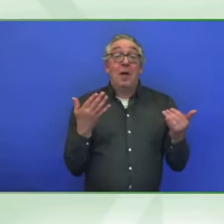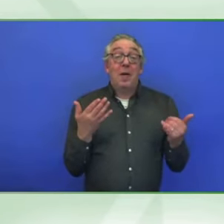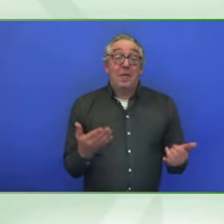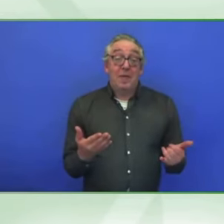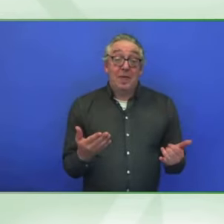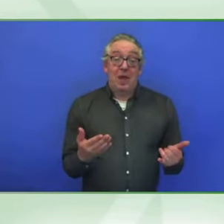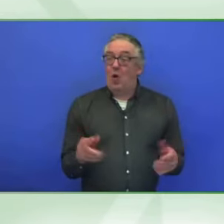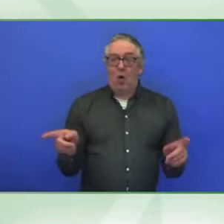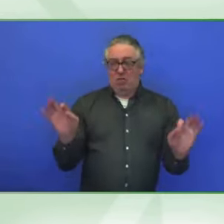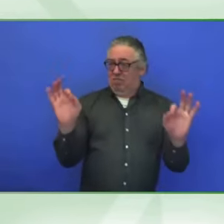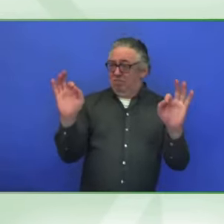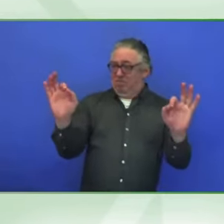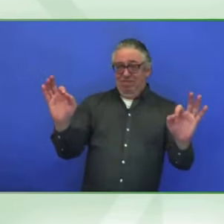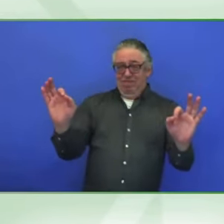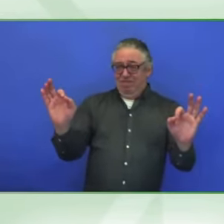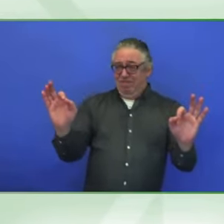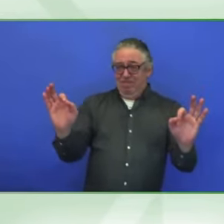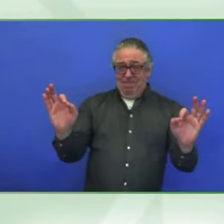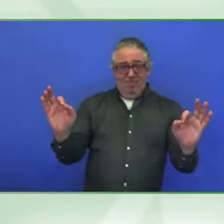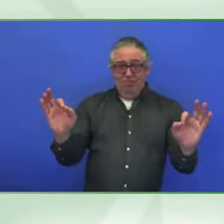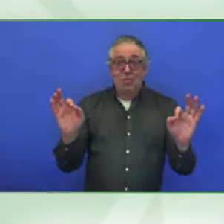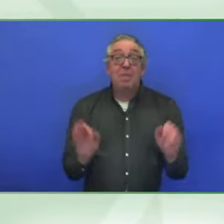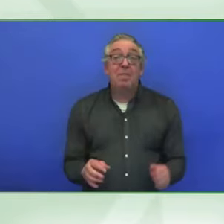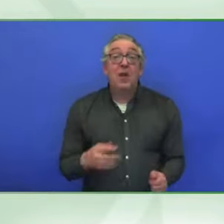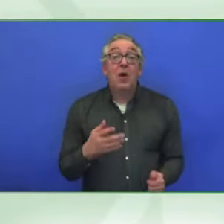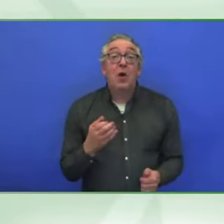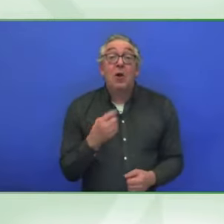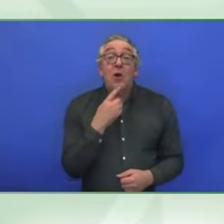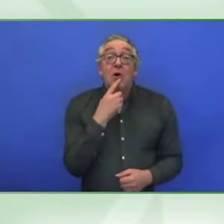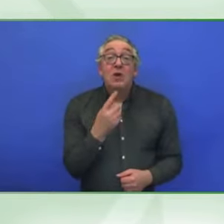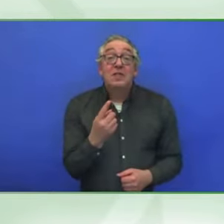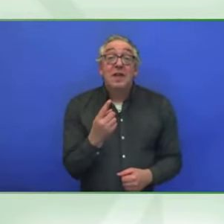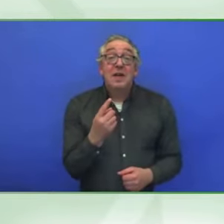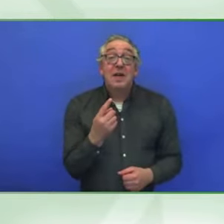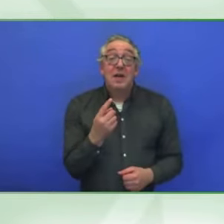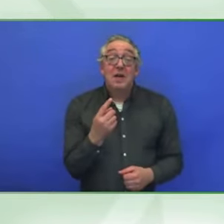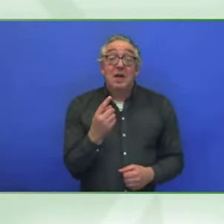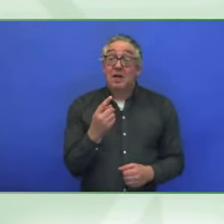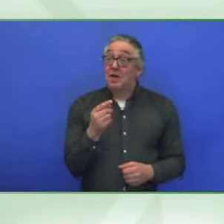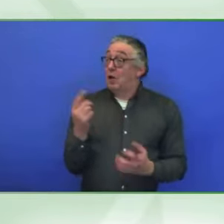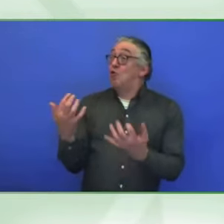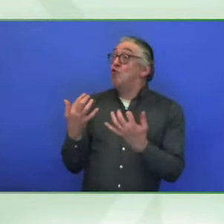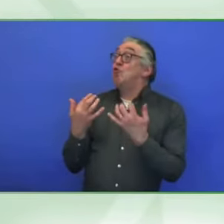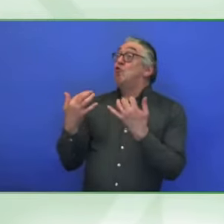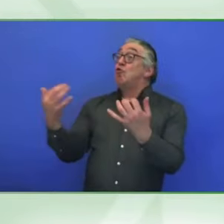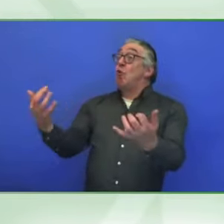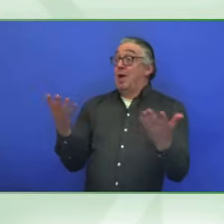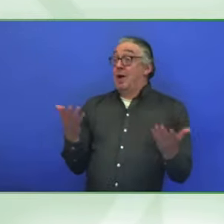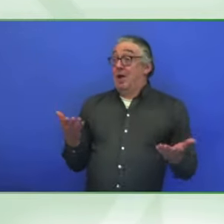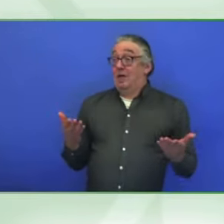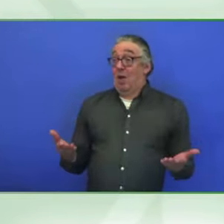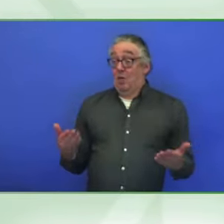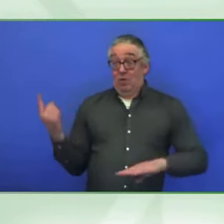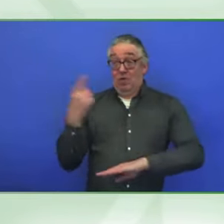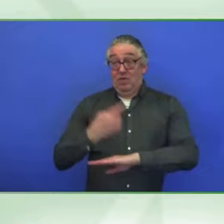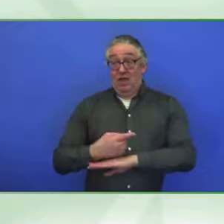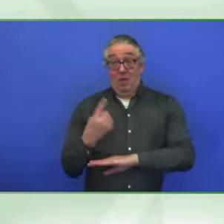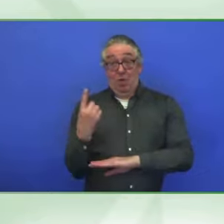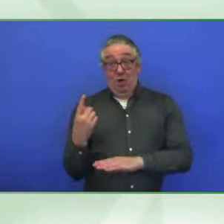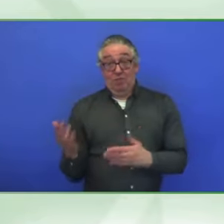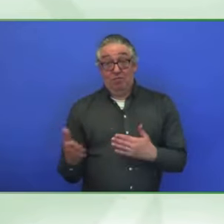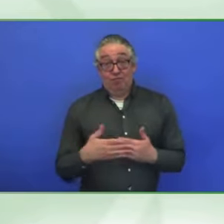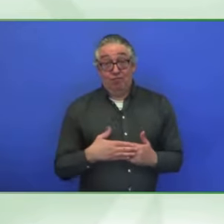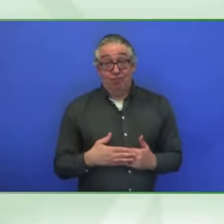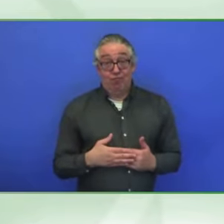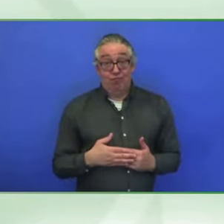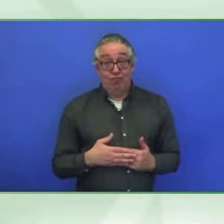Thank you so much. I also want to say to those of you who are in the room, we have come to the end of day one. I know, we're at the end of